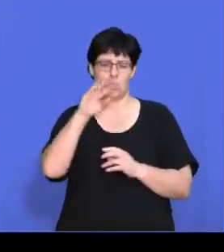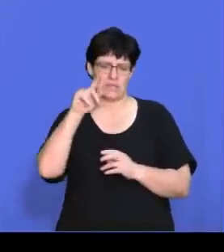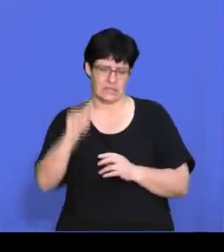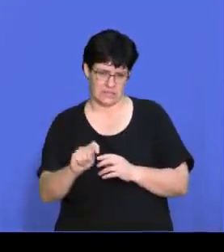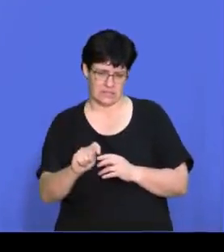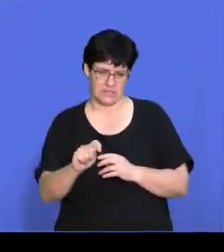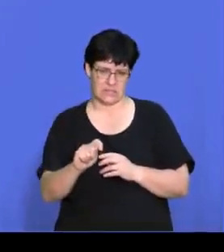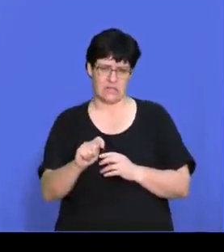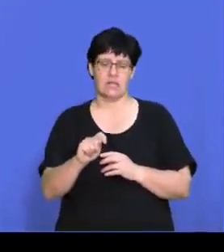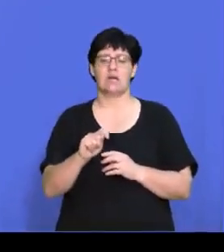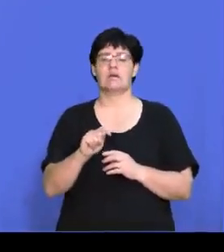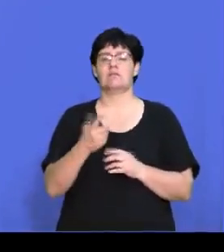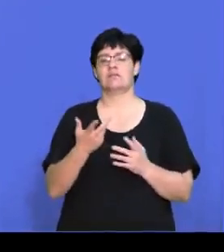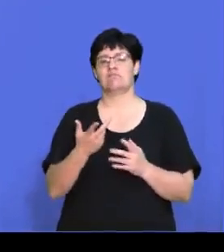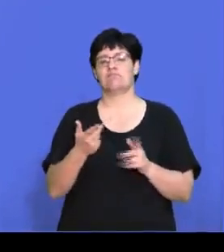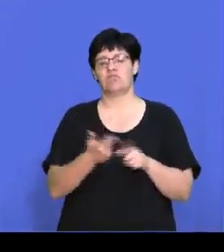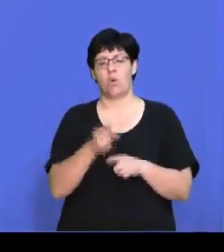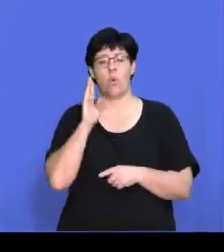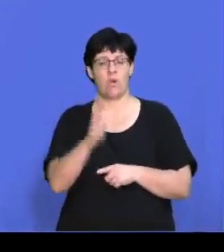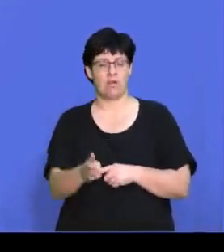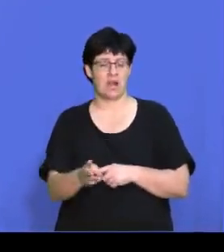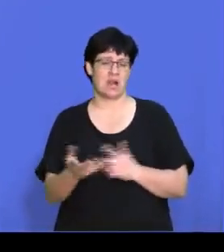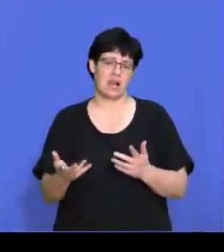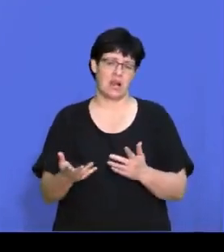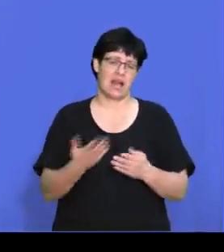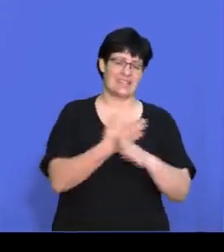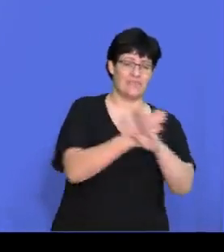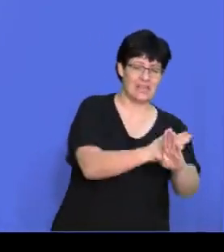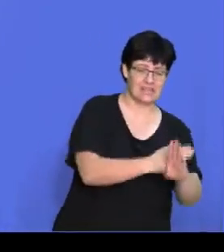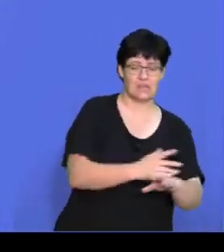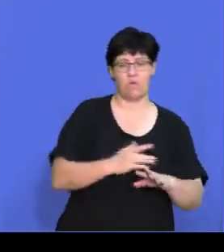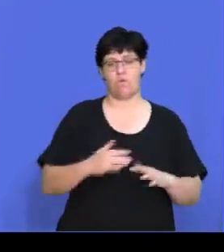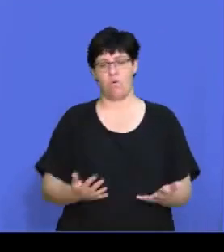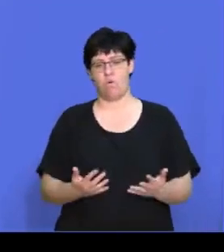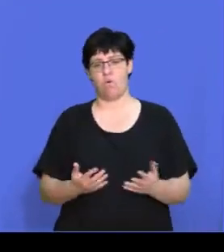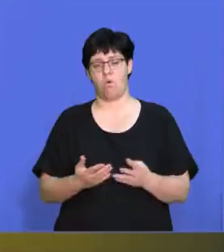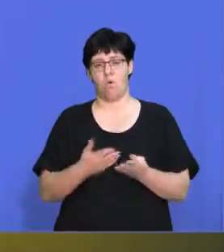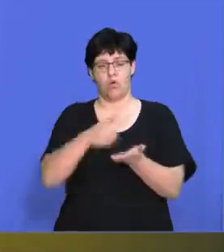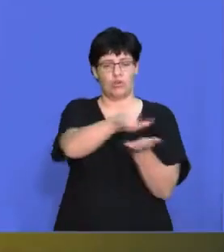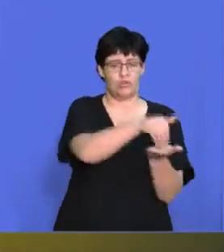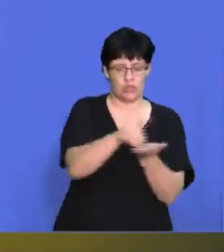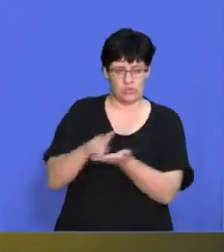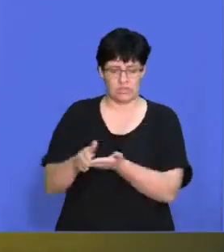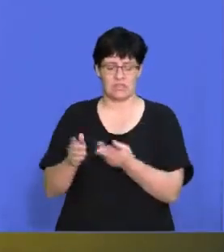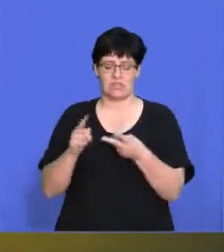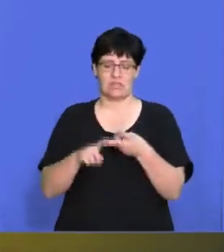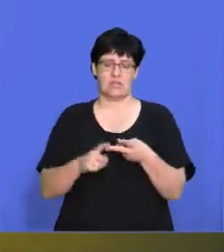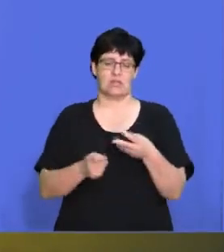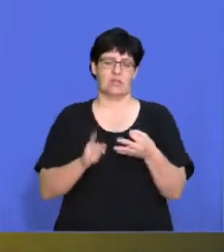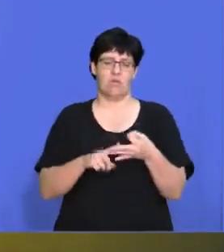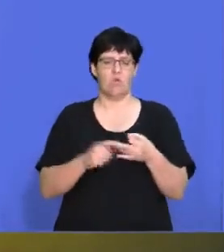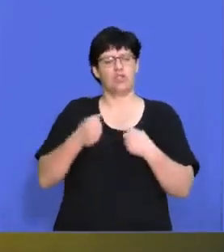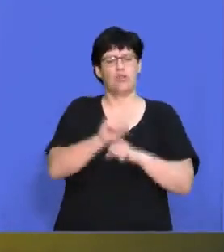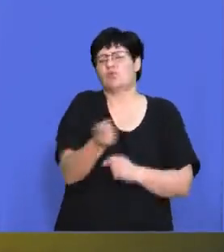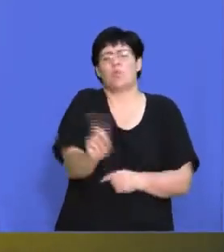such as, is it going to be a defensive retrenchment strategy? What is our strategy going to be?